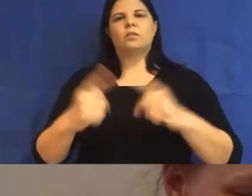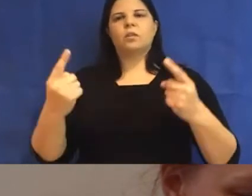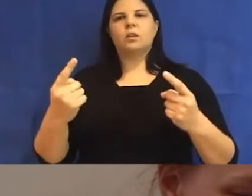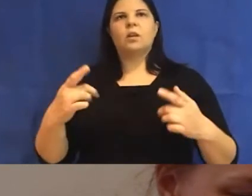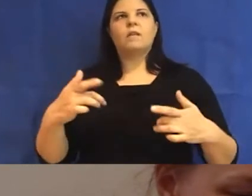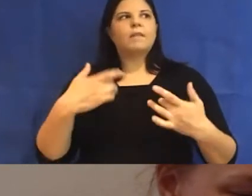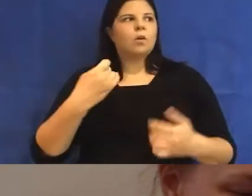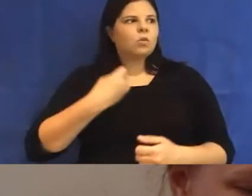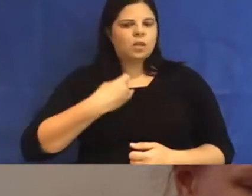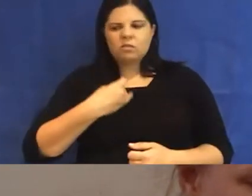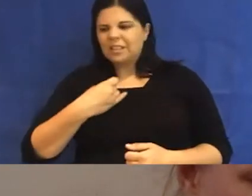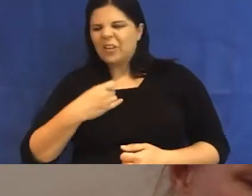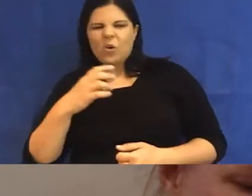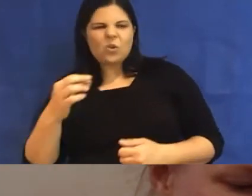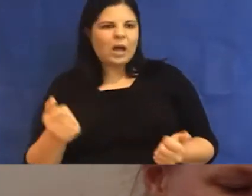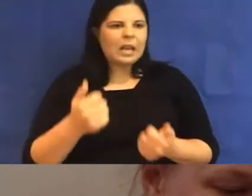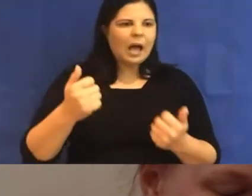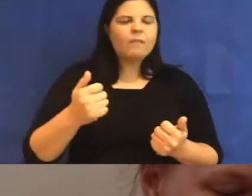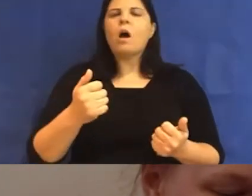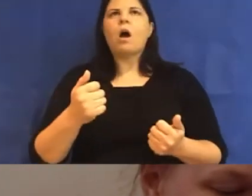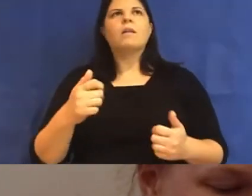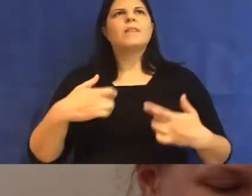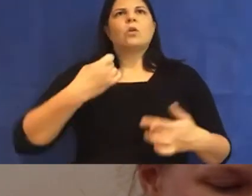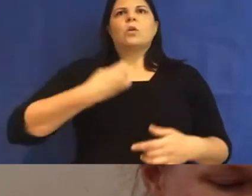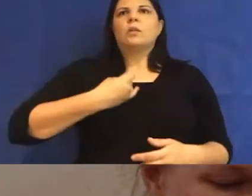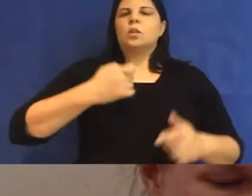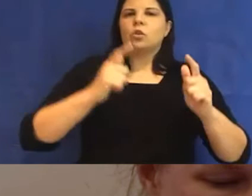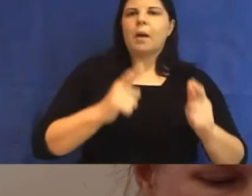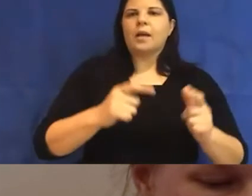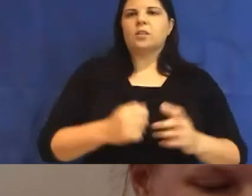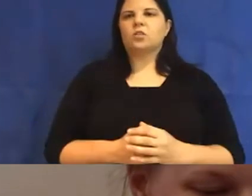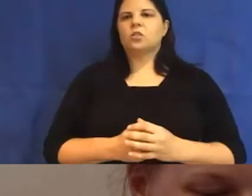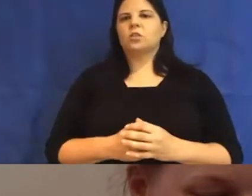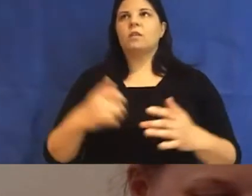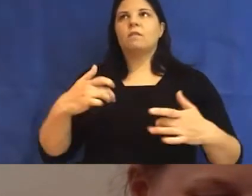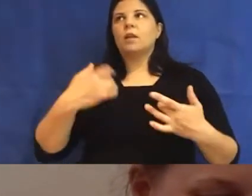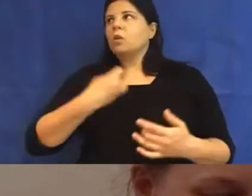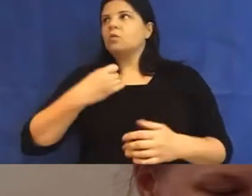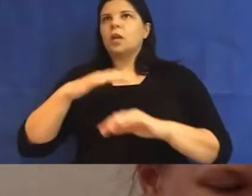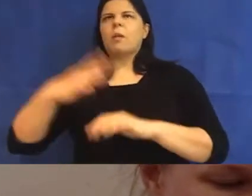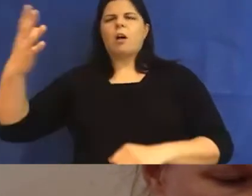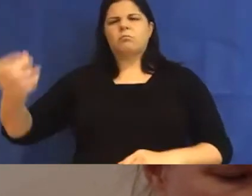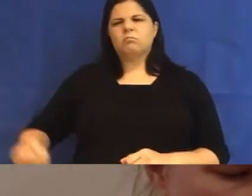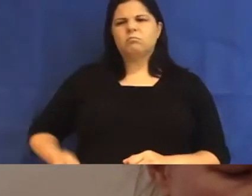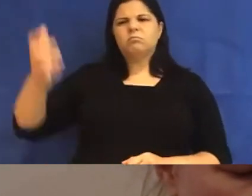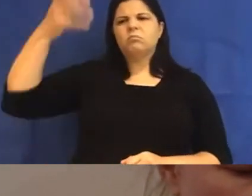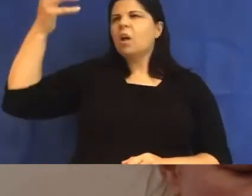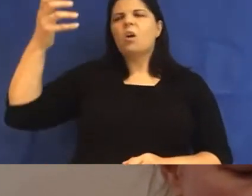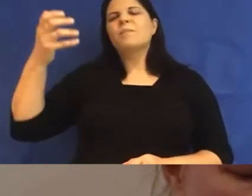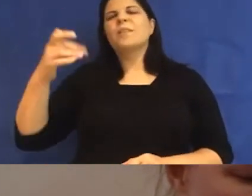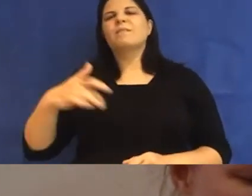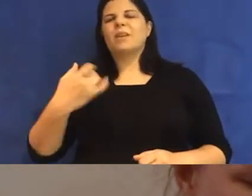too much. Instead of feeling guilty about opulent salaries and tenured positions, we feel guilty about our debts, our